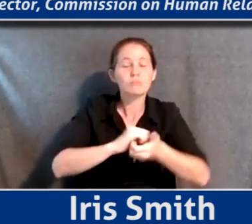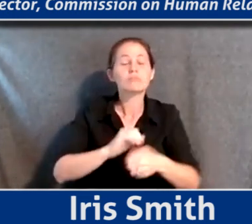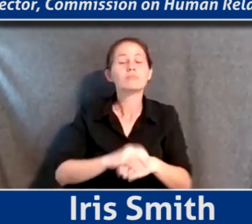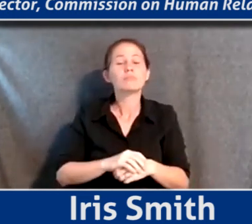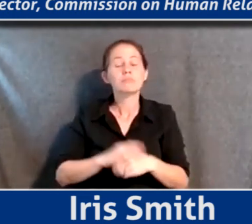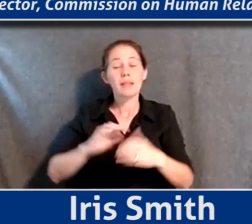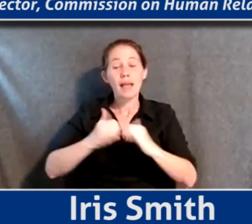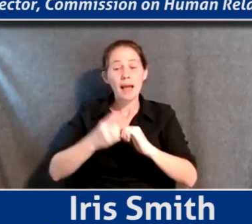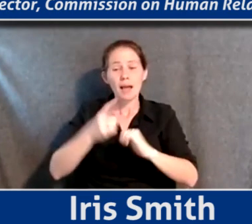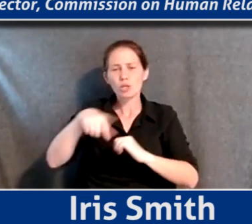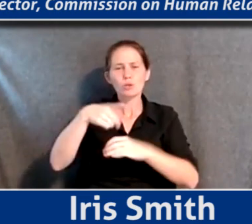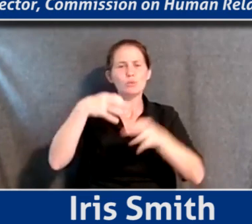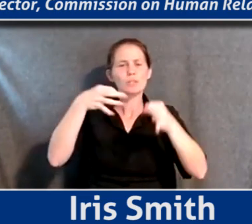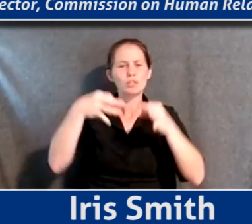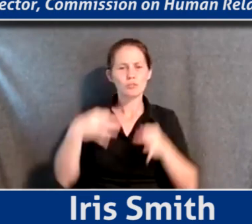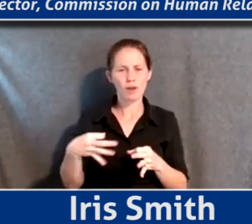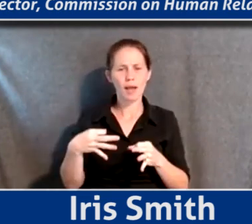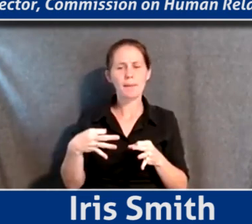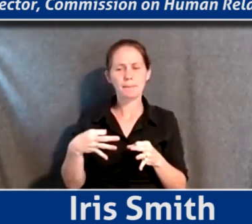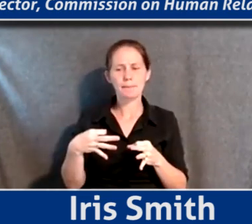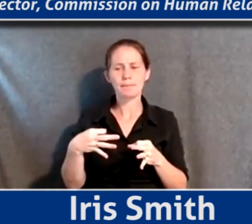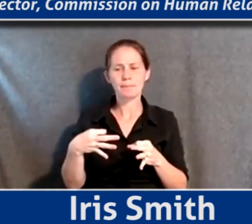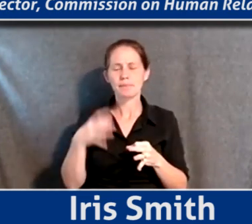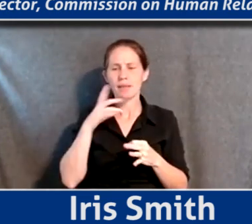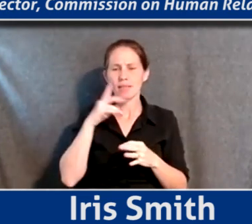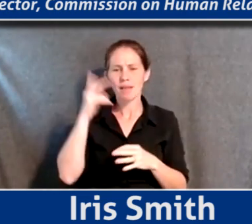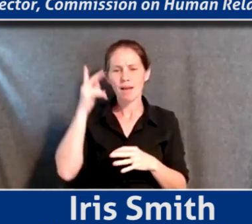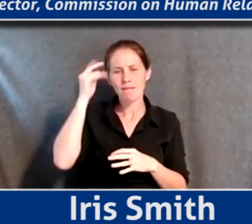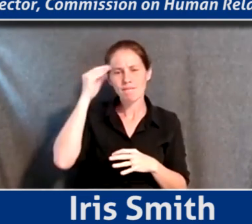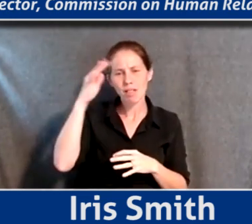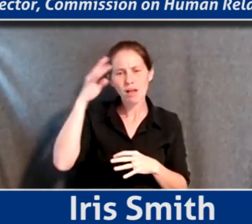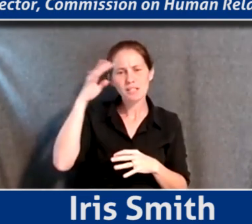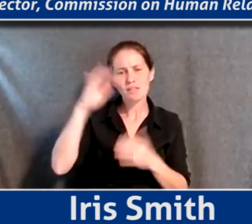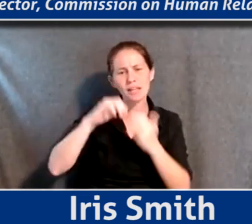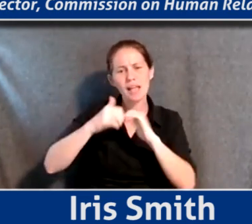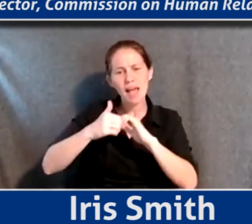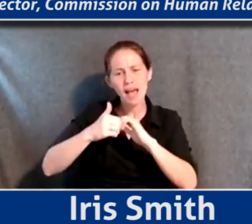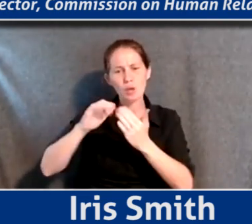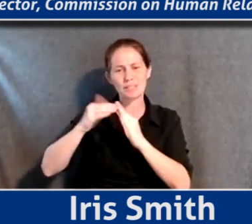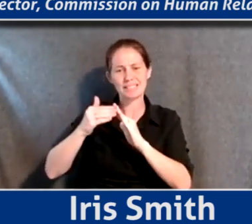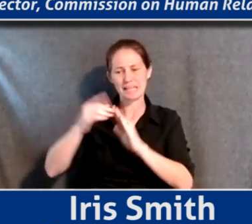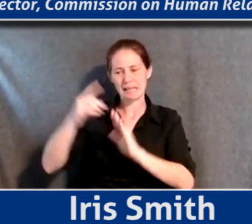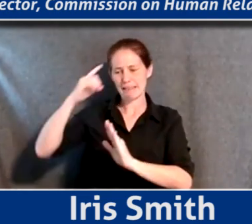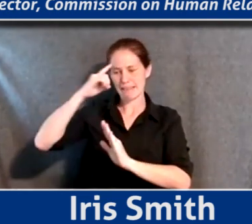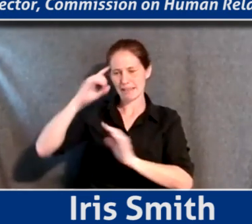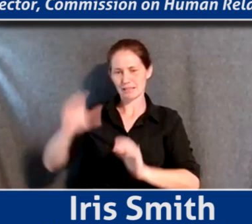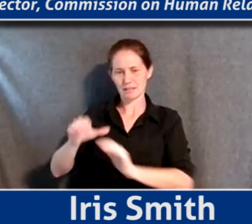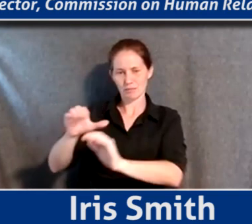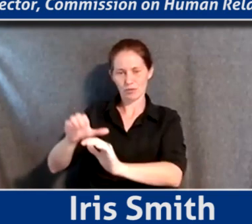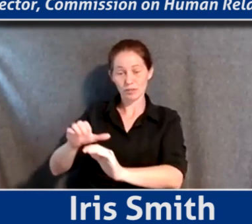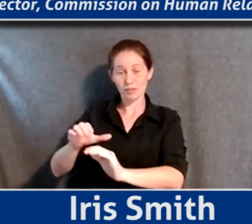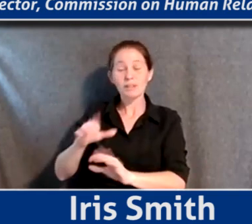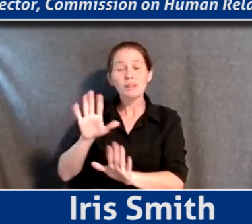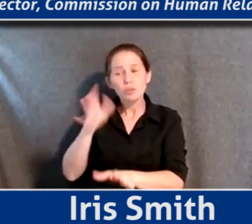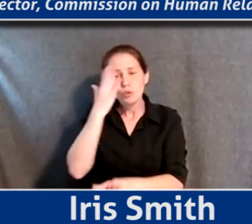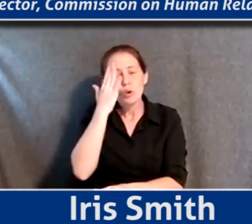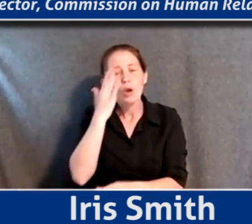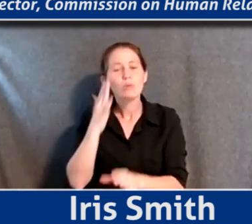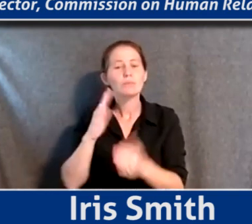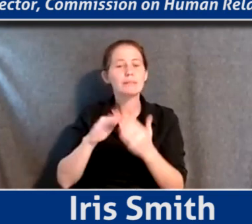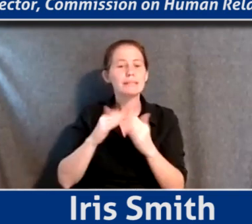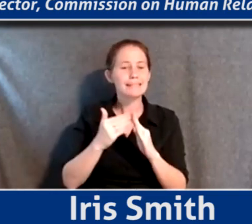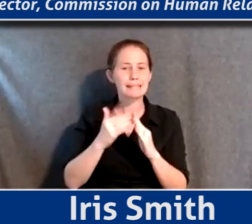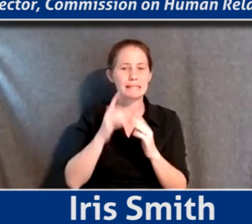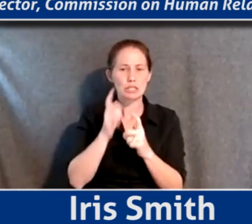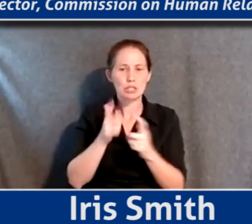How do you describe, like, the philosophy of how a city thinks about performance that has informed this work? Because, you know, cities, I mean, it's